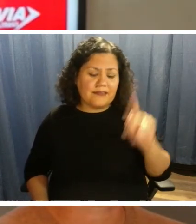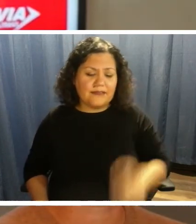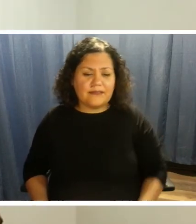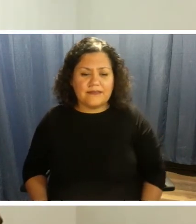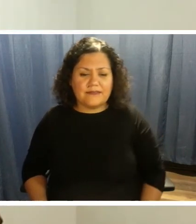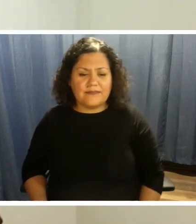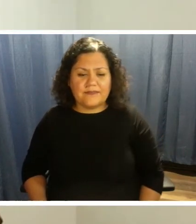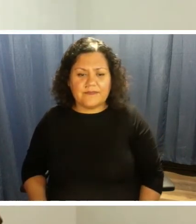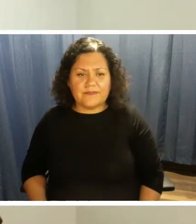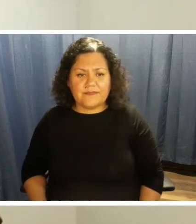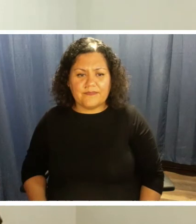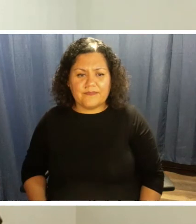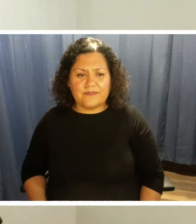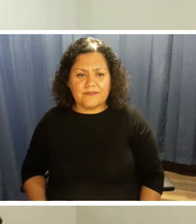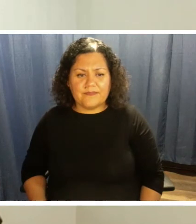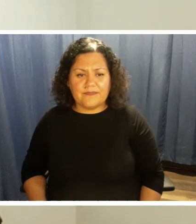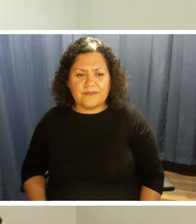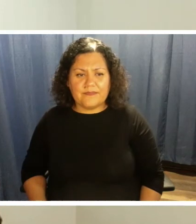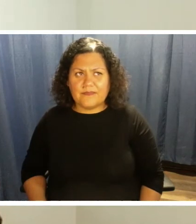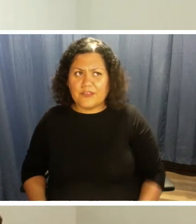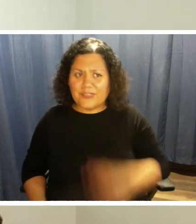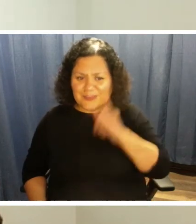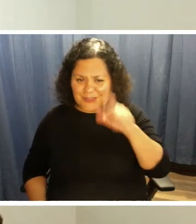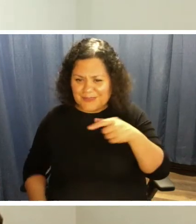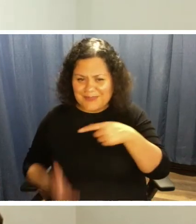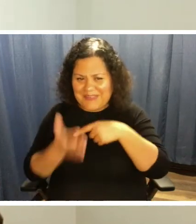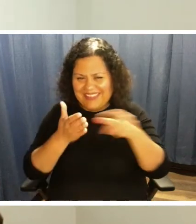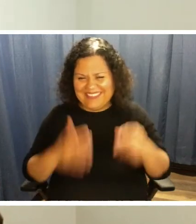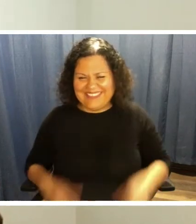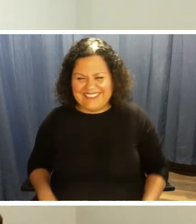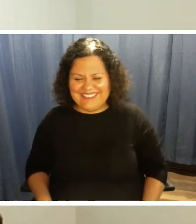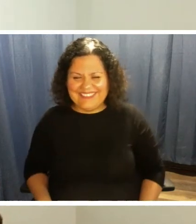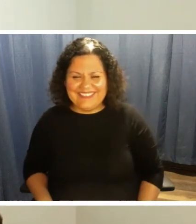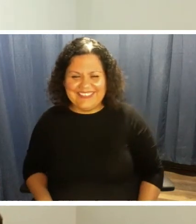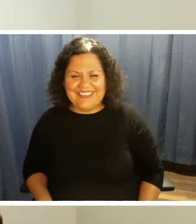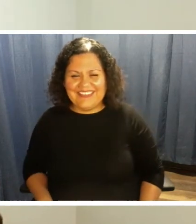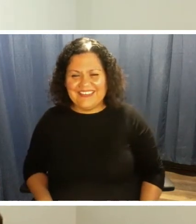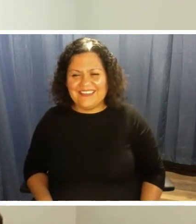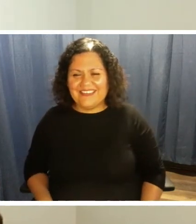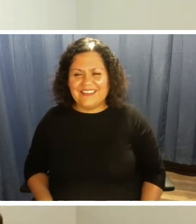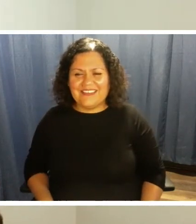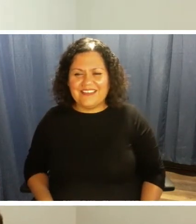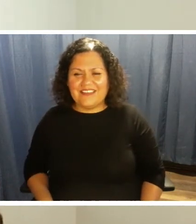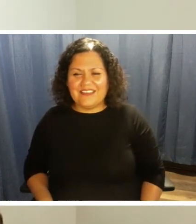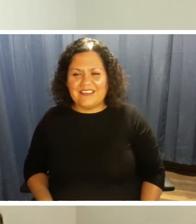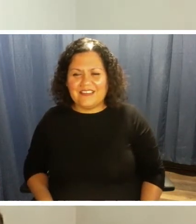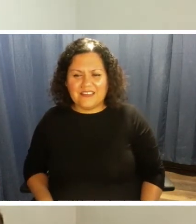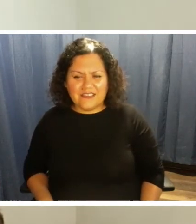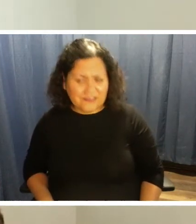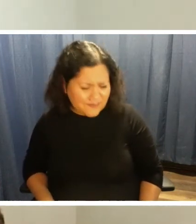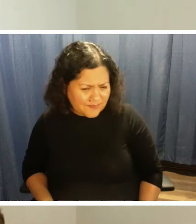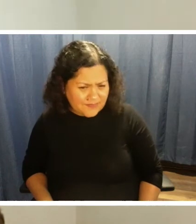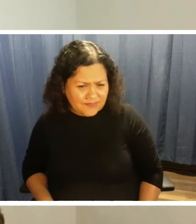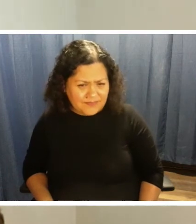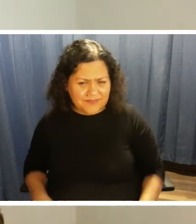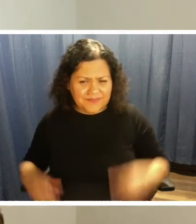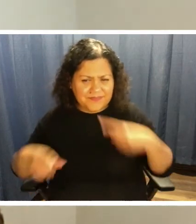Or you shouldn't be paying. Okay. Right. Because a ViaLink service is what we allow for.